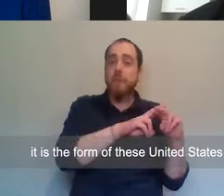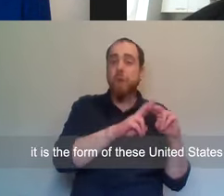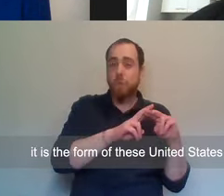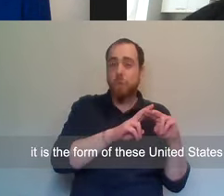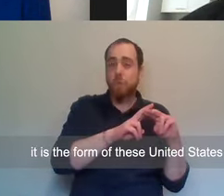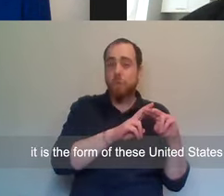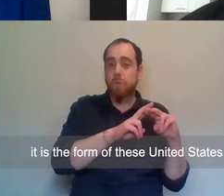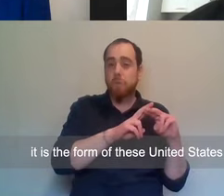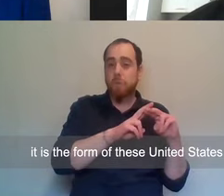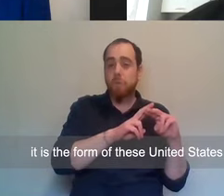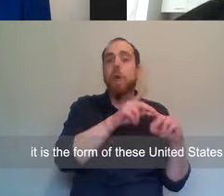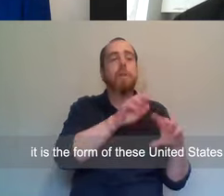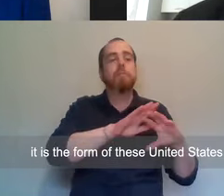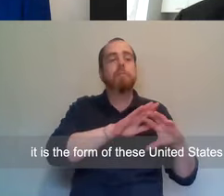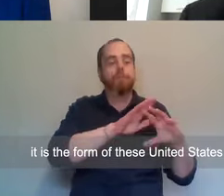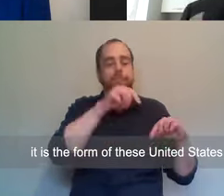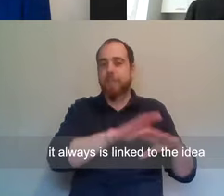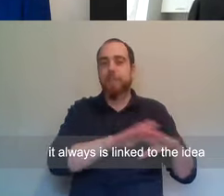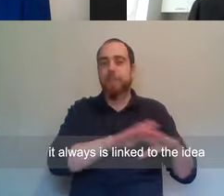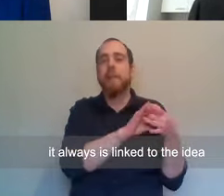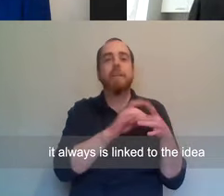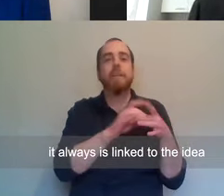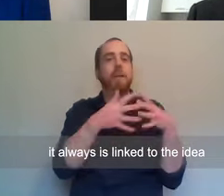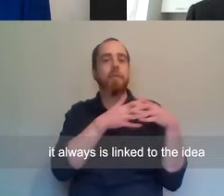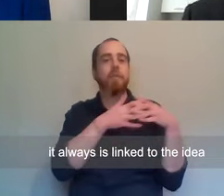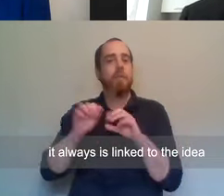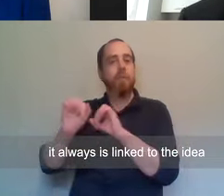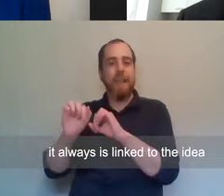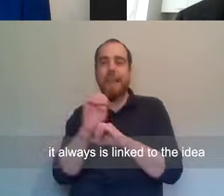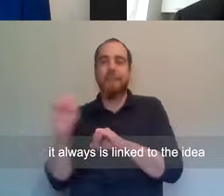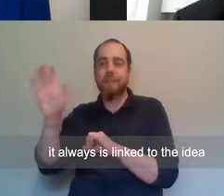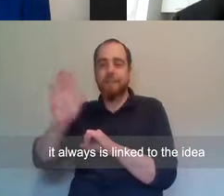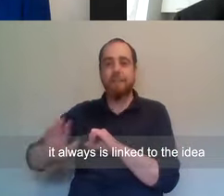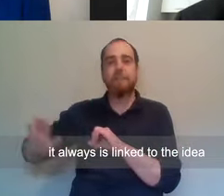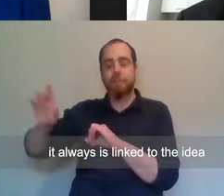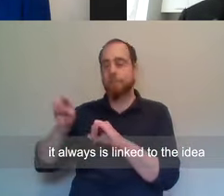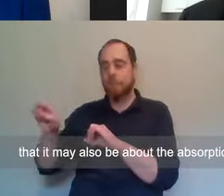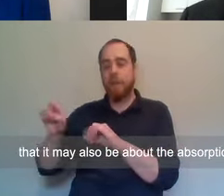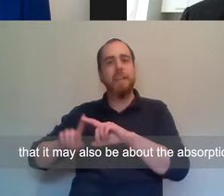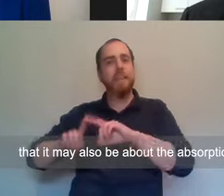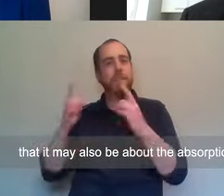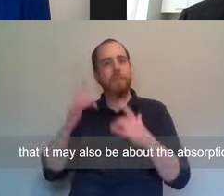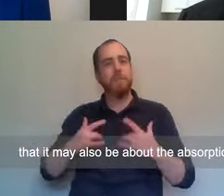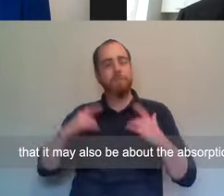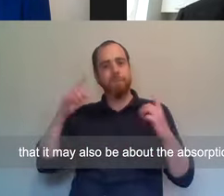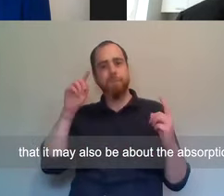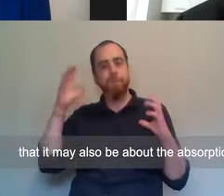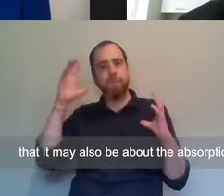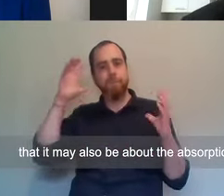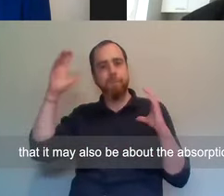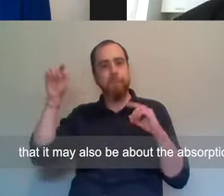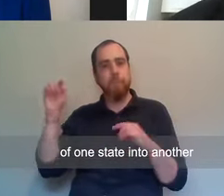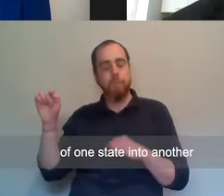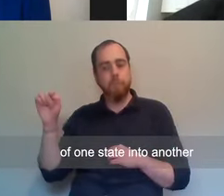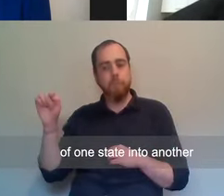these United States. It always is linked to the idea that it may also be about the absorption of